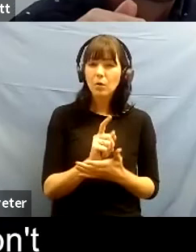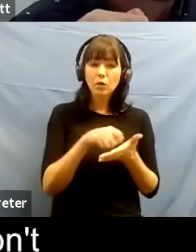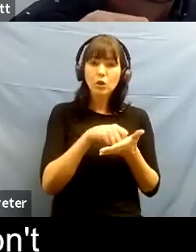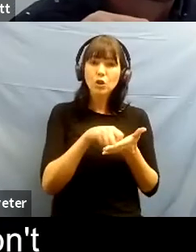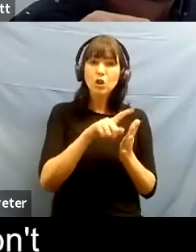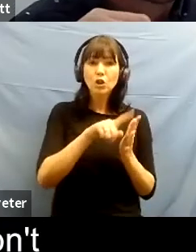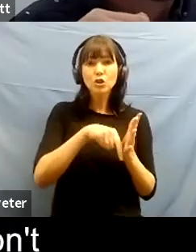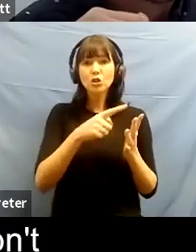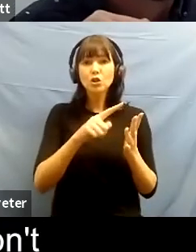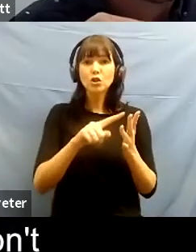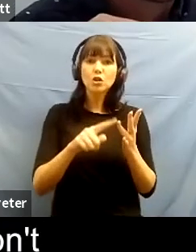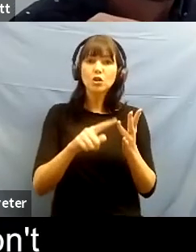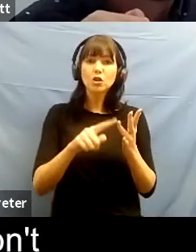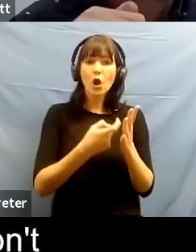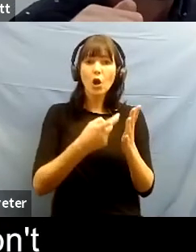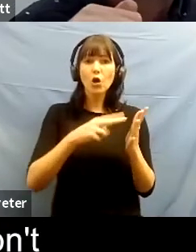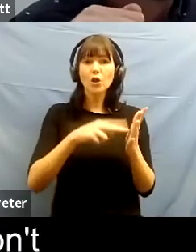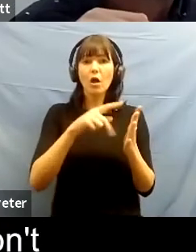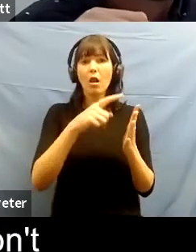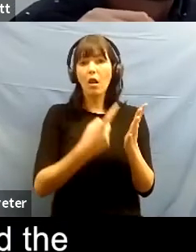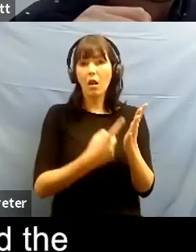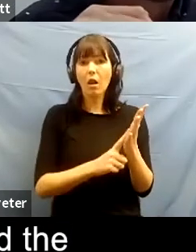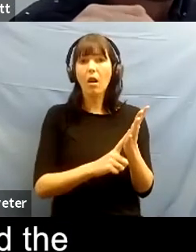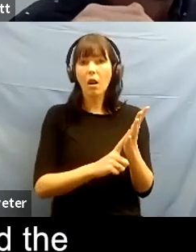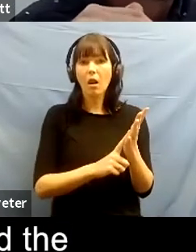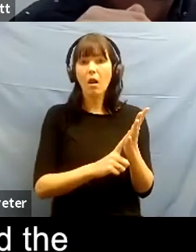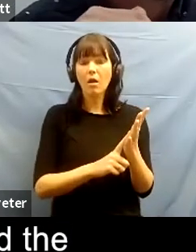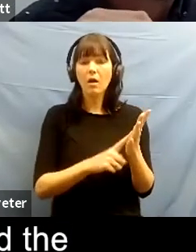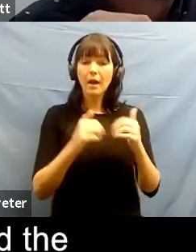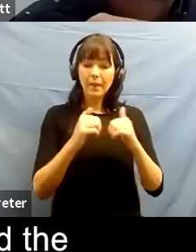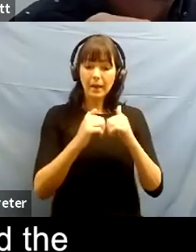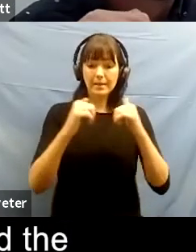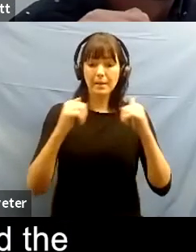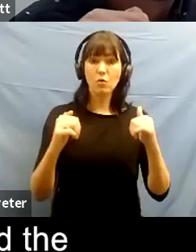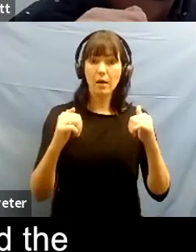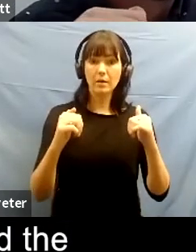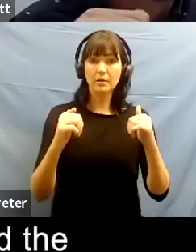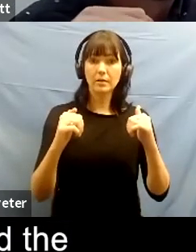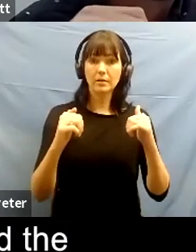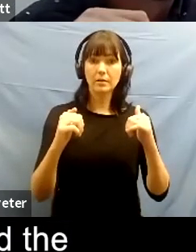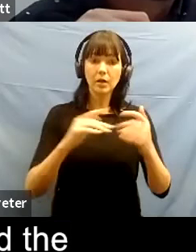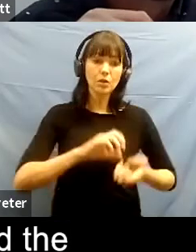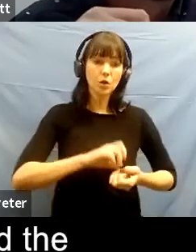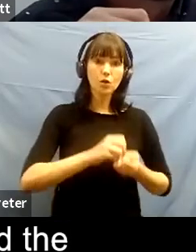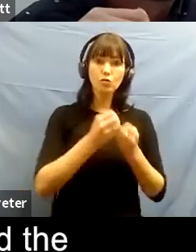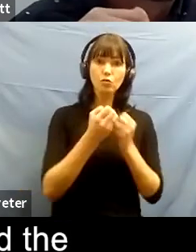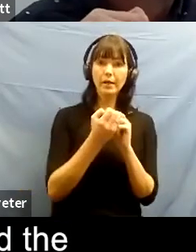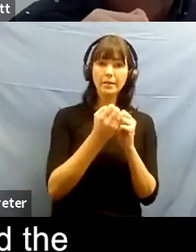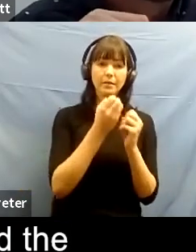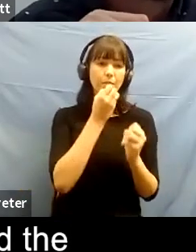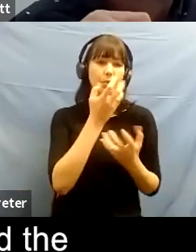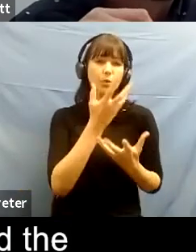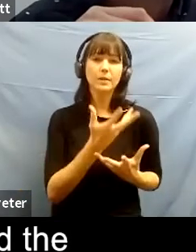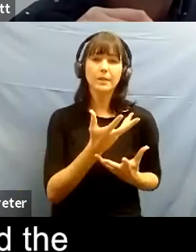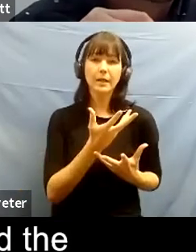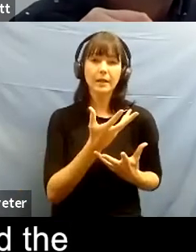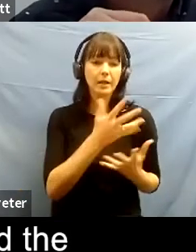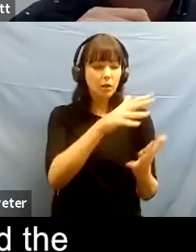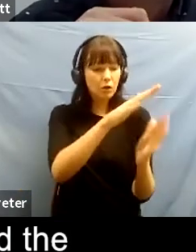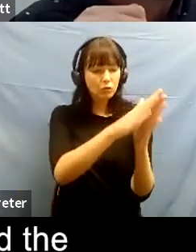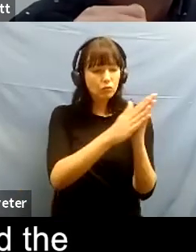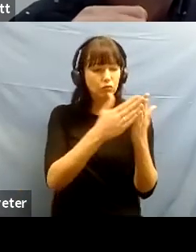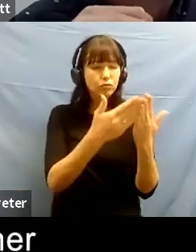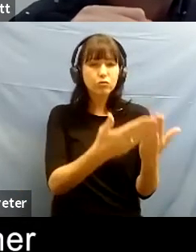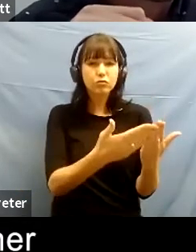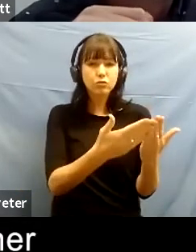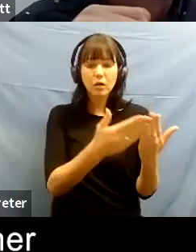journaling they don't share and it is and it separates for them the creative aesthetic work and the work that is just for